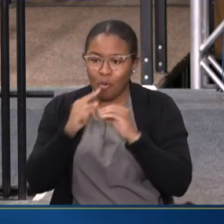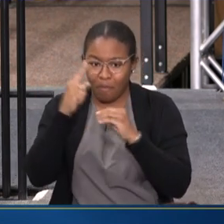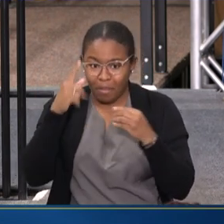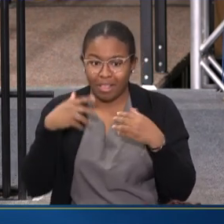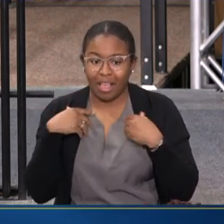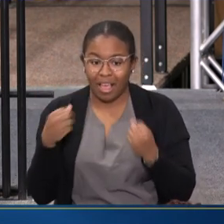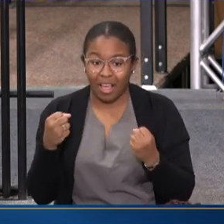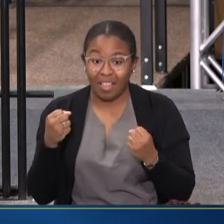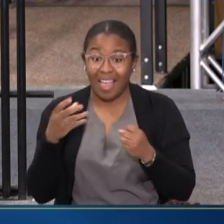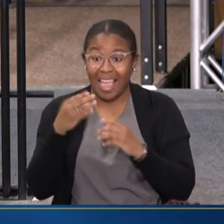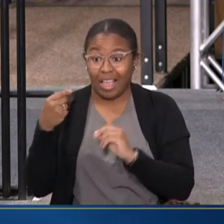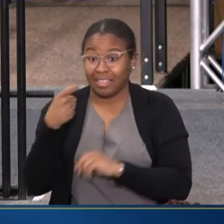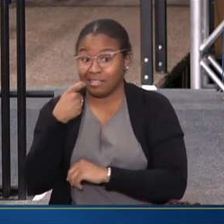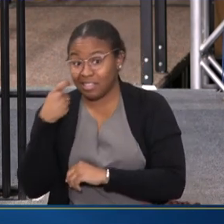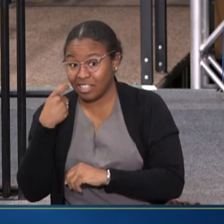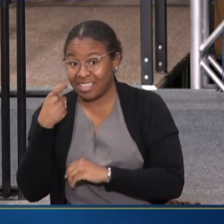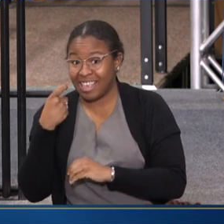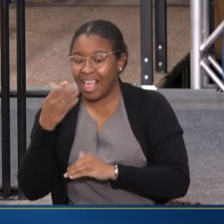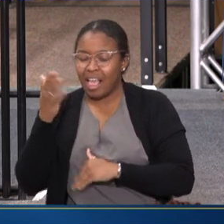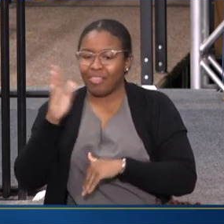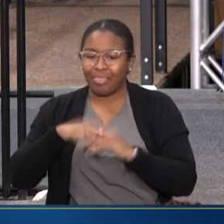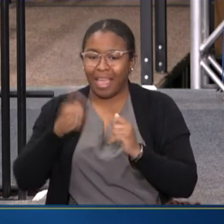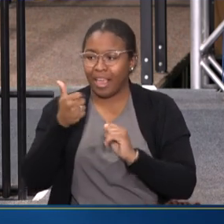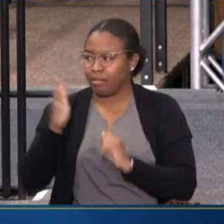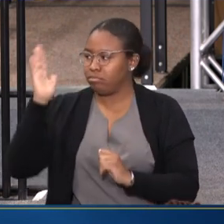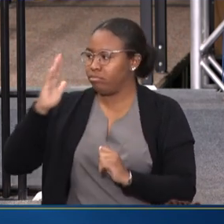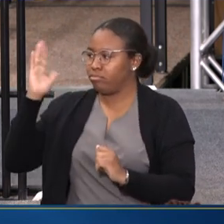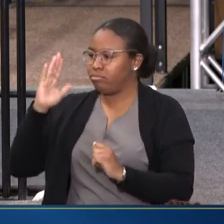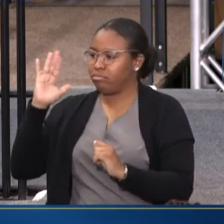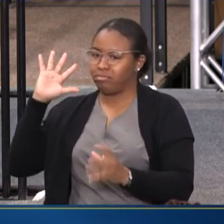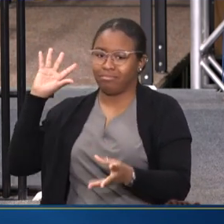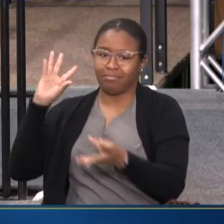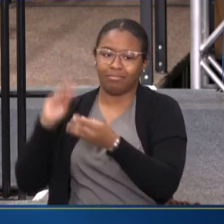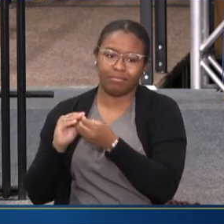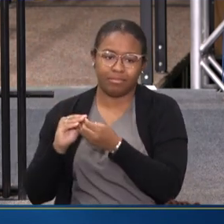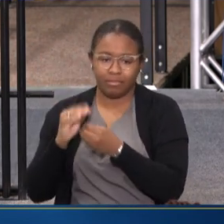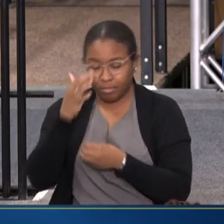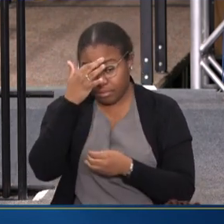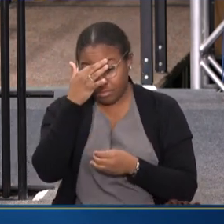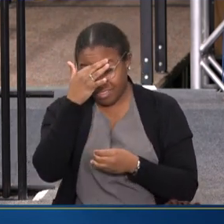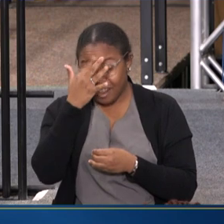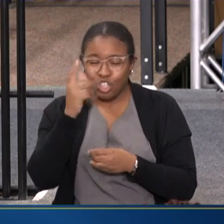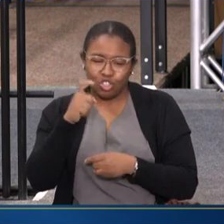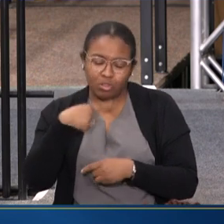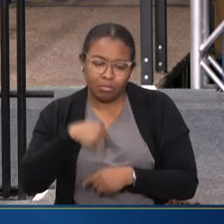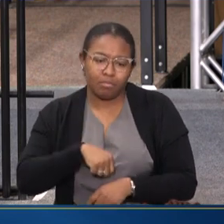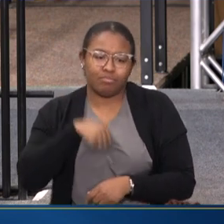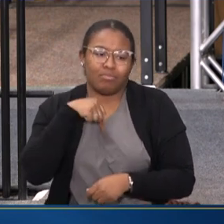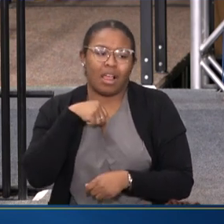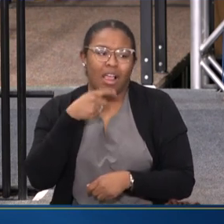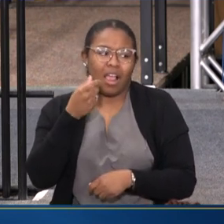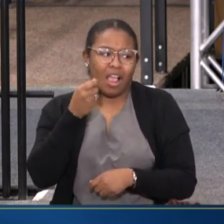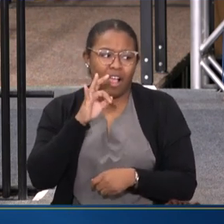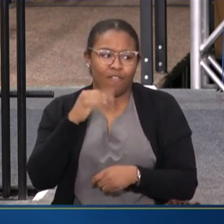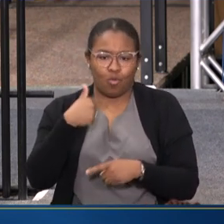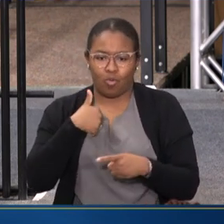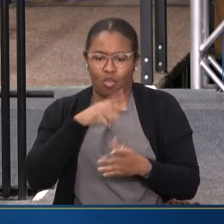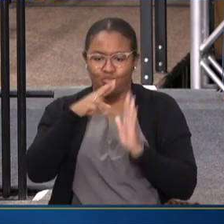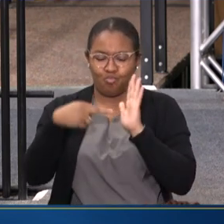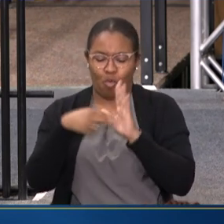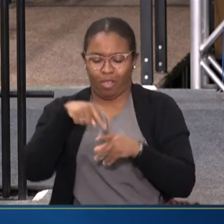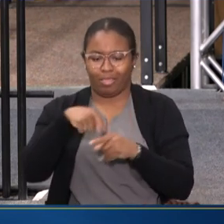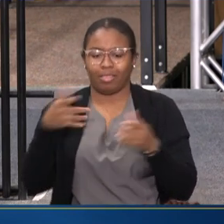AND ADDICTION THAN ALL THE PREVIOUS ADMINISTRATIONS COMBINED. AND WE SHOULD BE PROUD OF THE PART THAT WE'VE PLAYED.